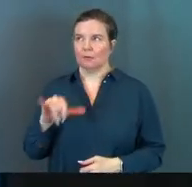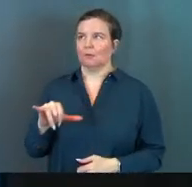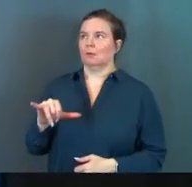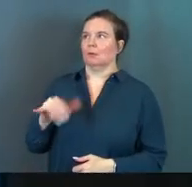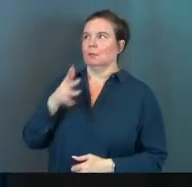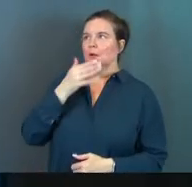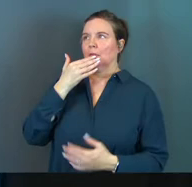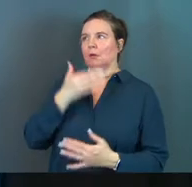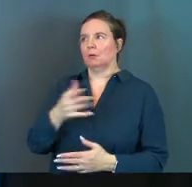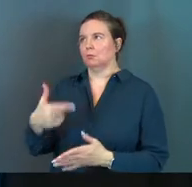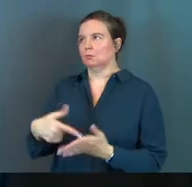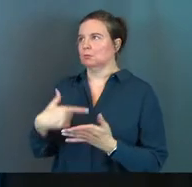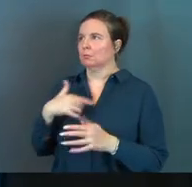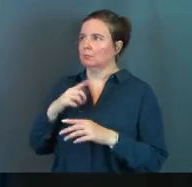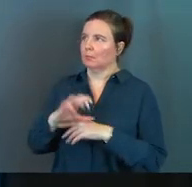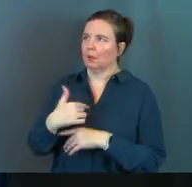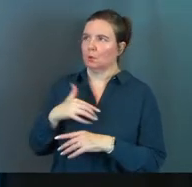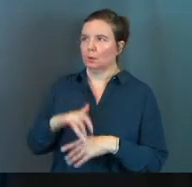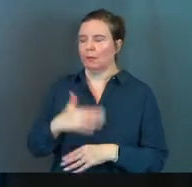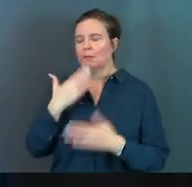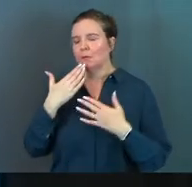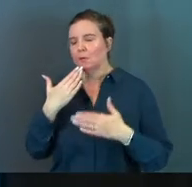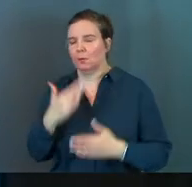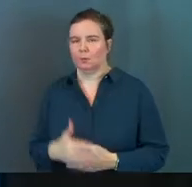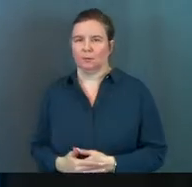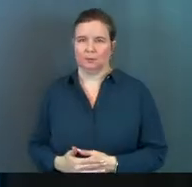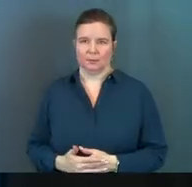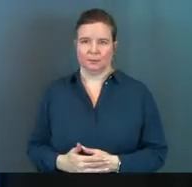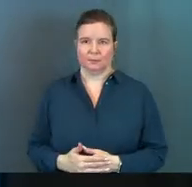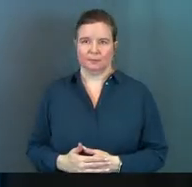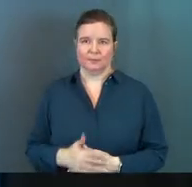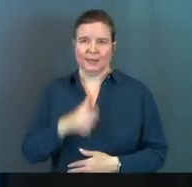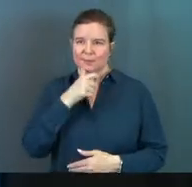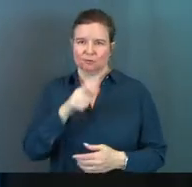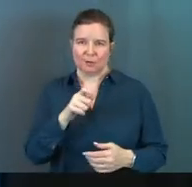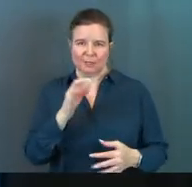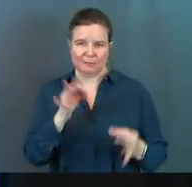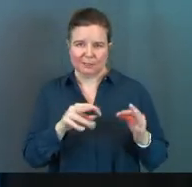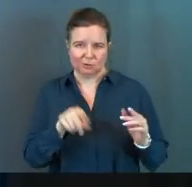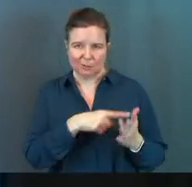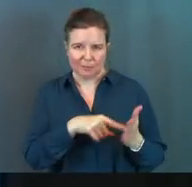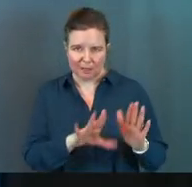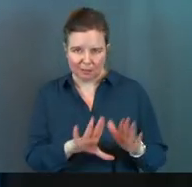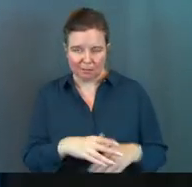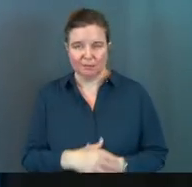and said, mom and dad, we're so thankful. Thank you. I'm not trying to be judgmental.